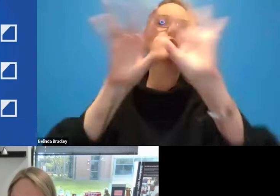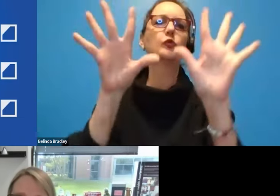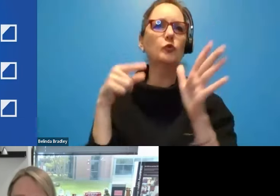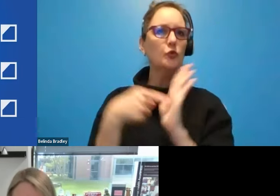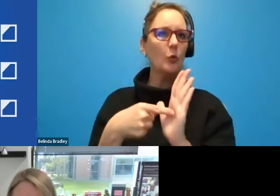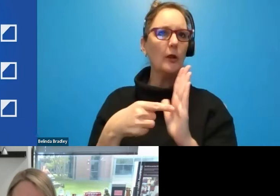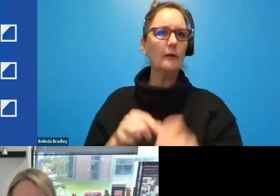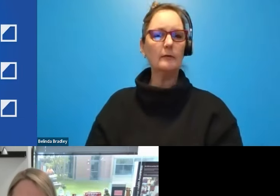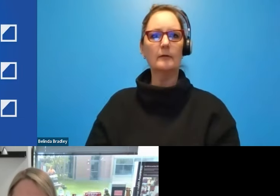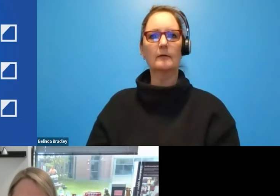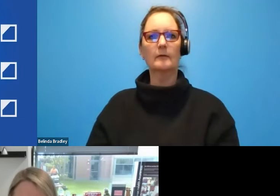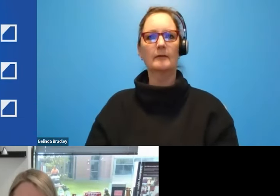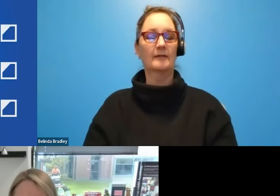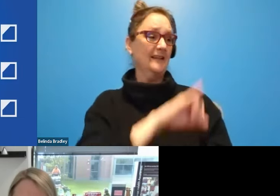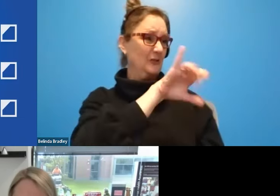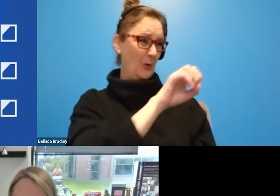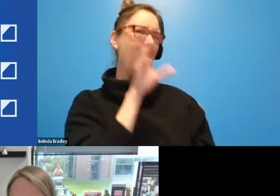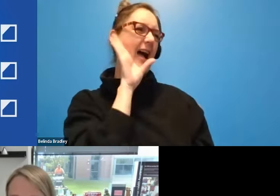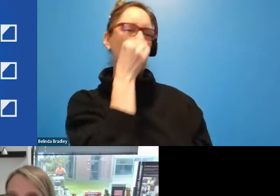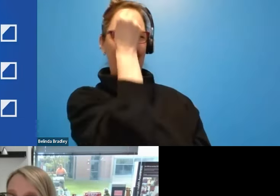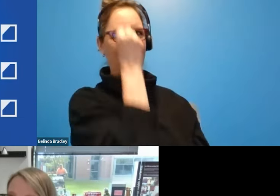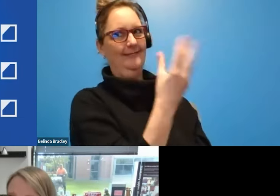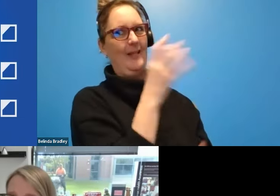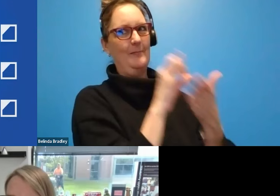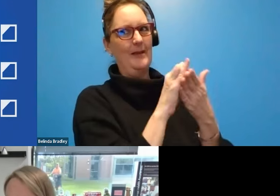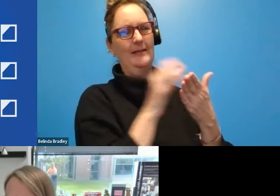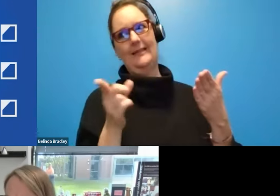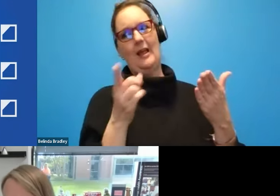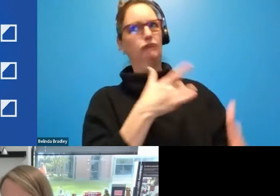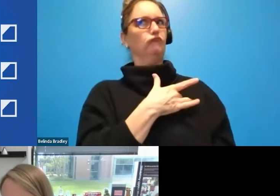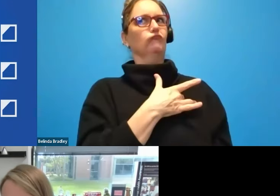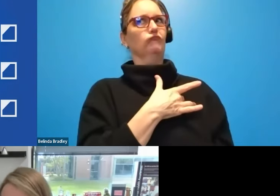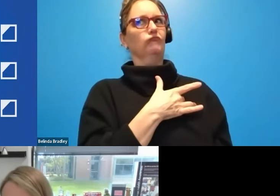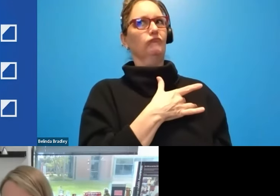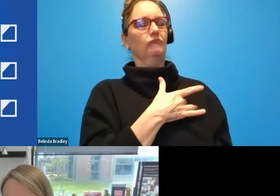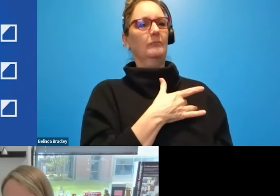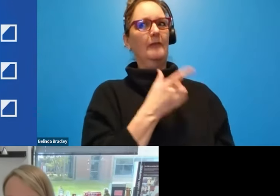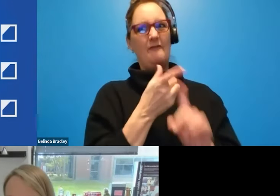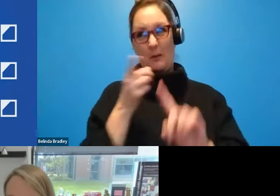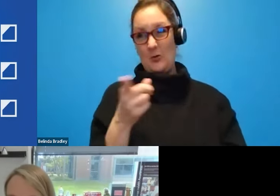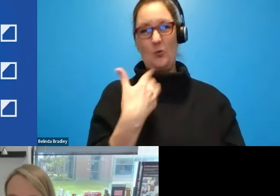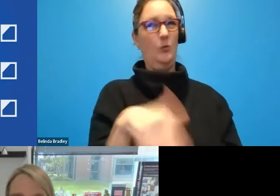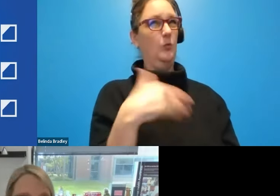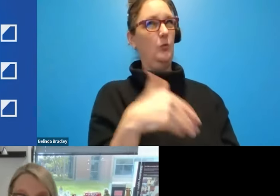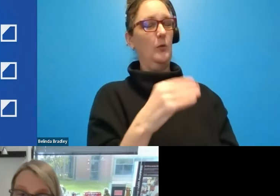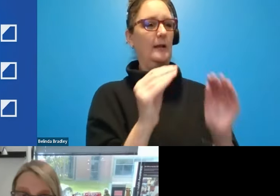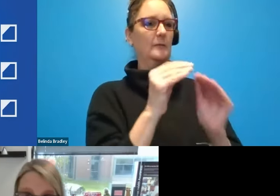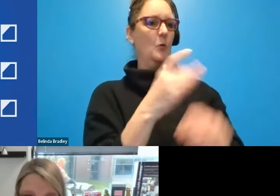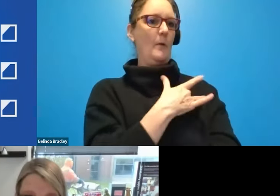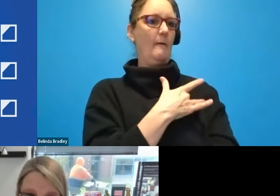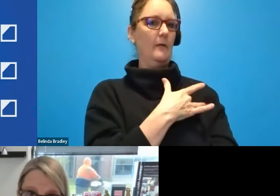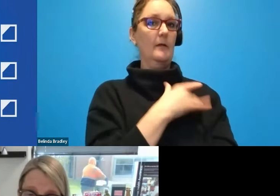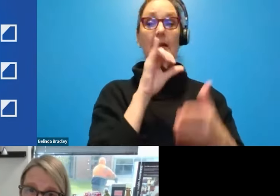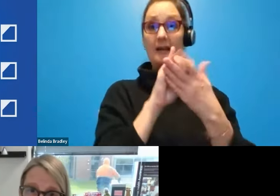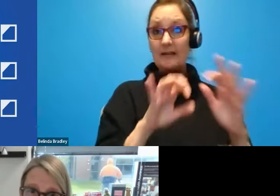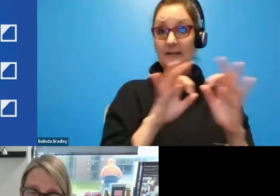Joe, I will tell them that. And that will mean a lot coming from you. But yes, I do think that's important. I know we pay and we are live.